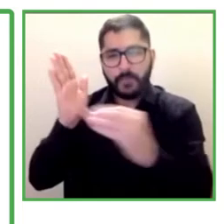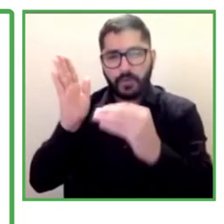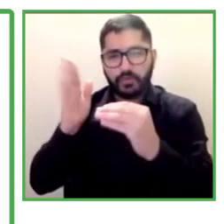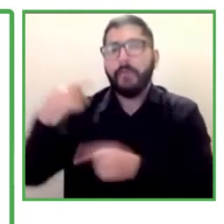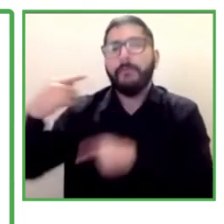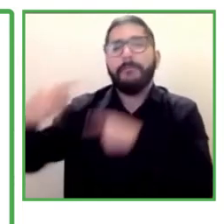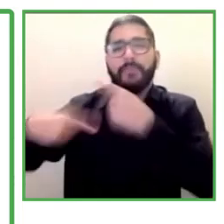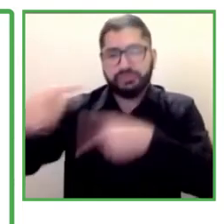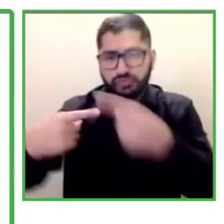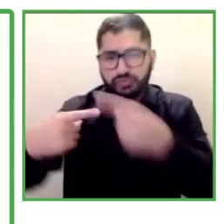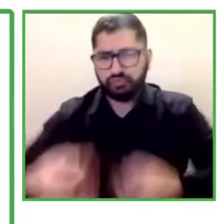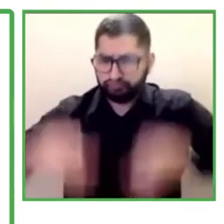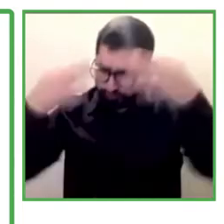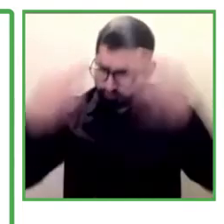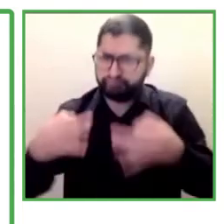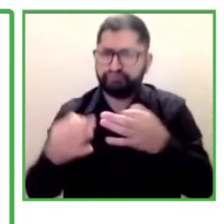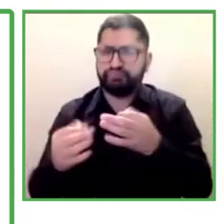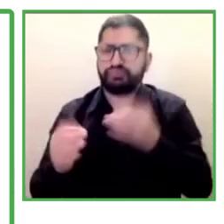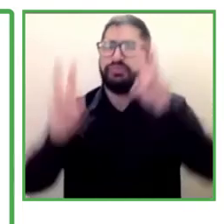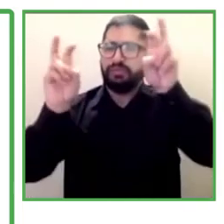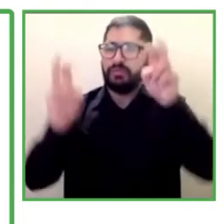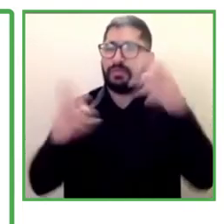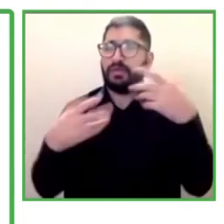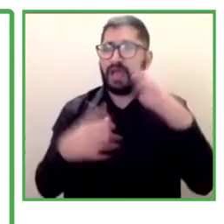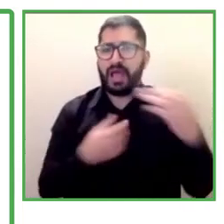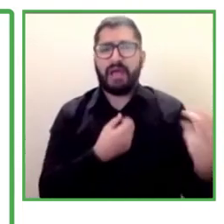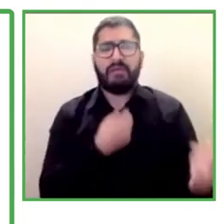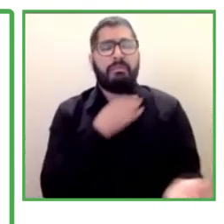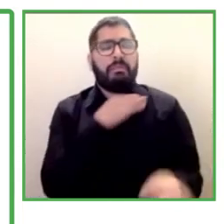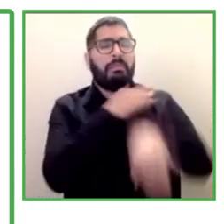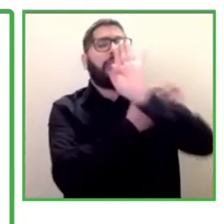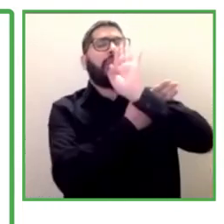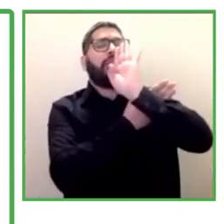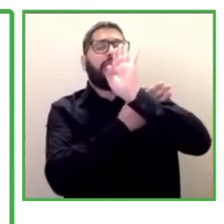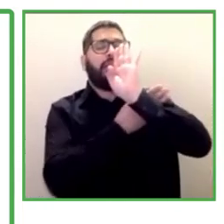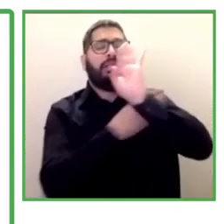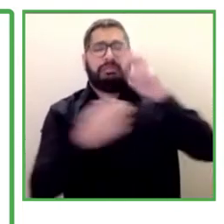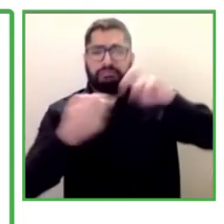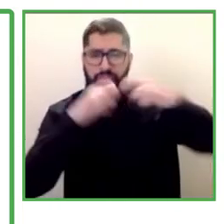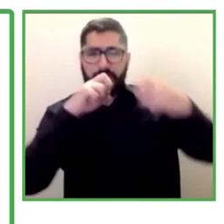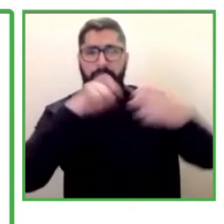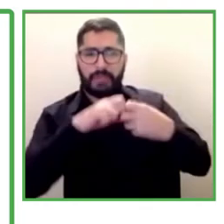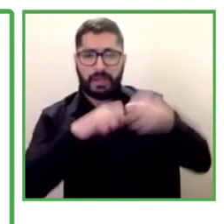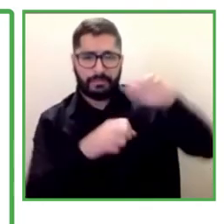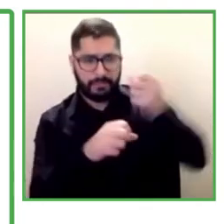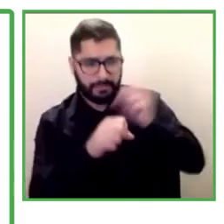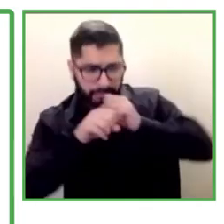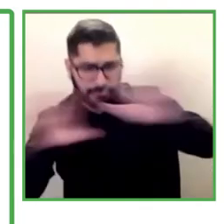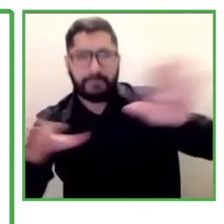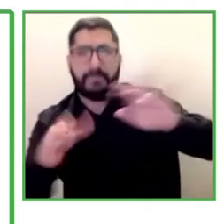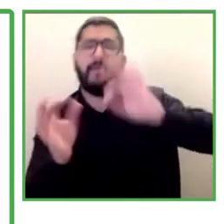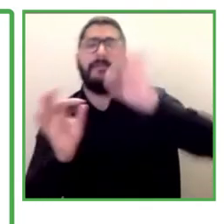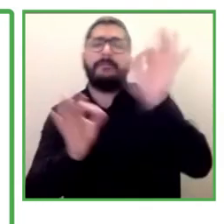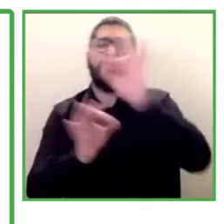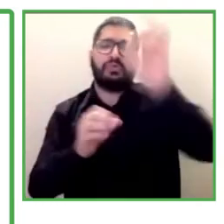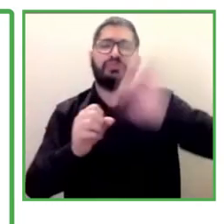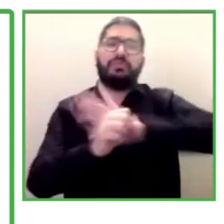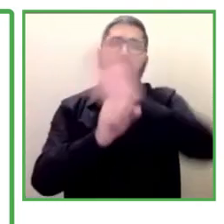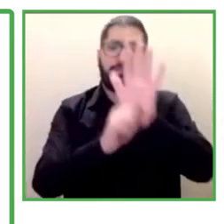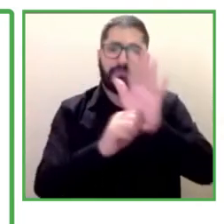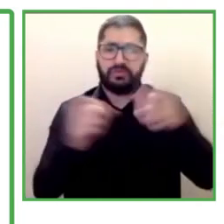they have been very affected by the inclusion. And I read a study